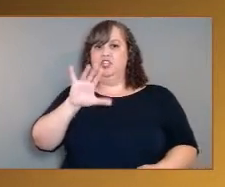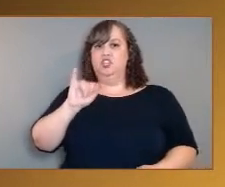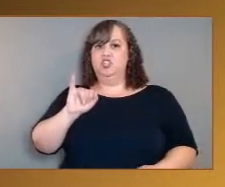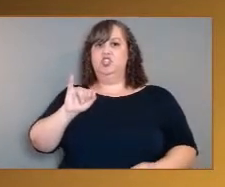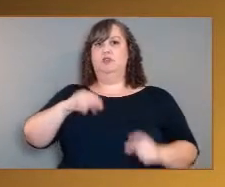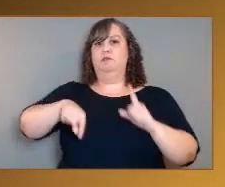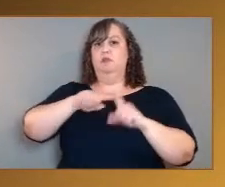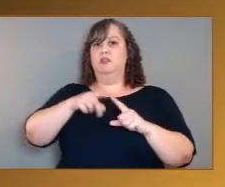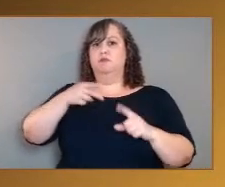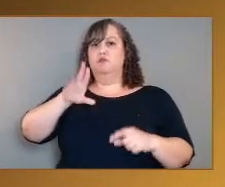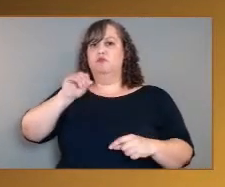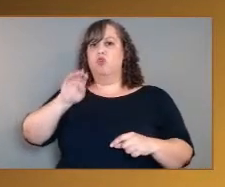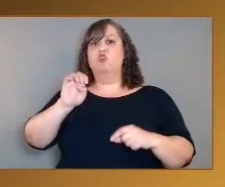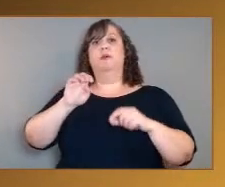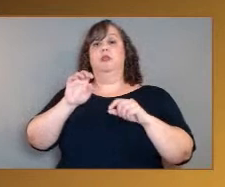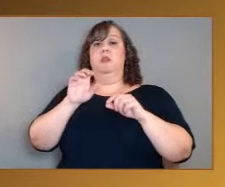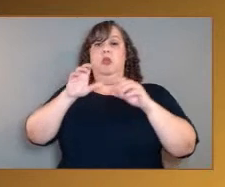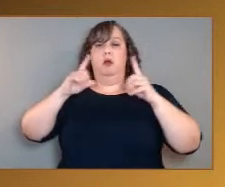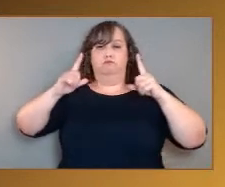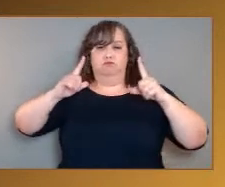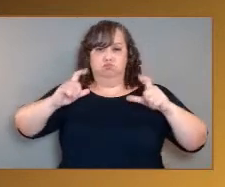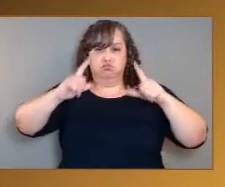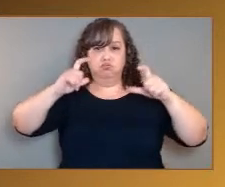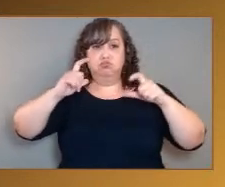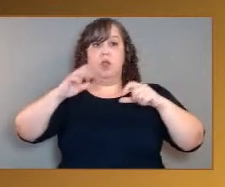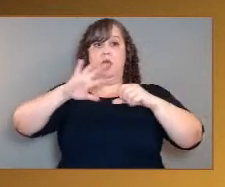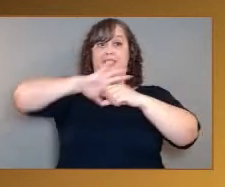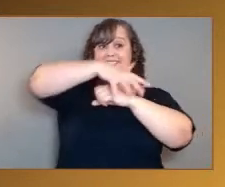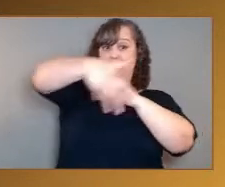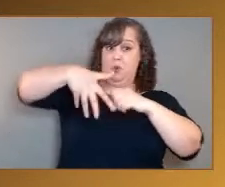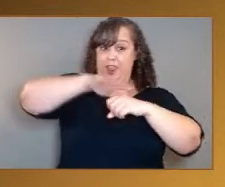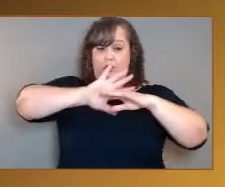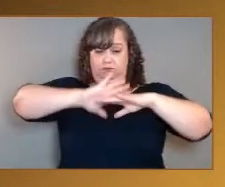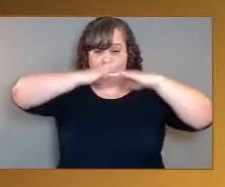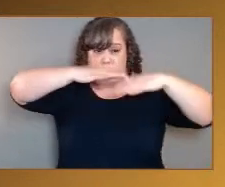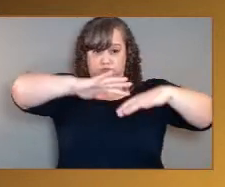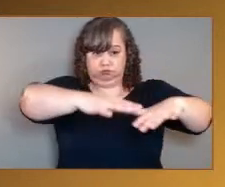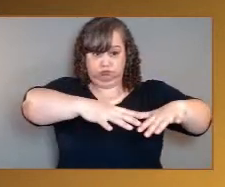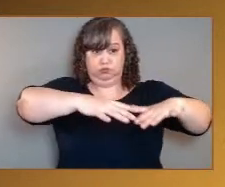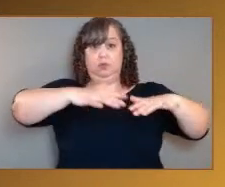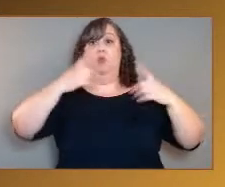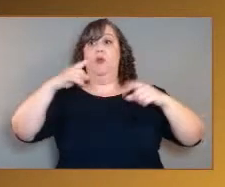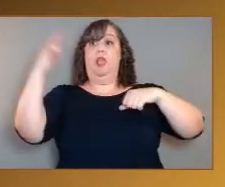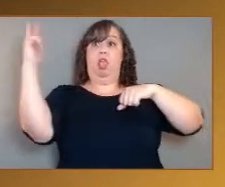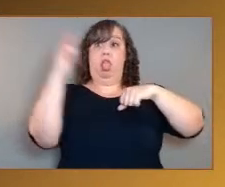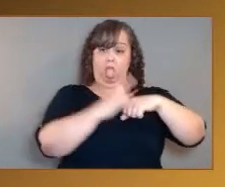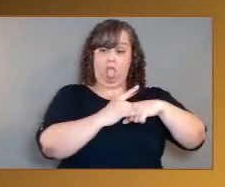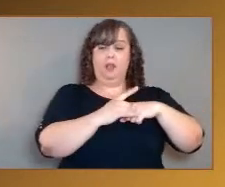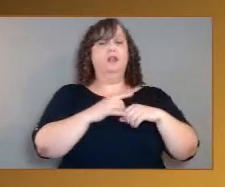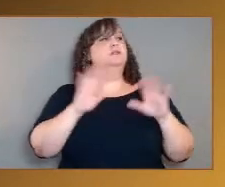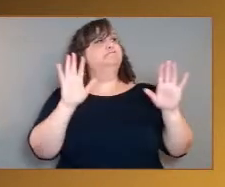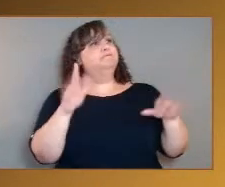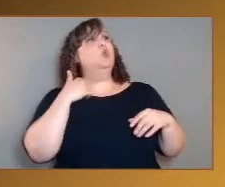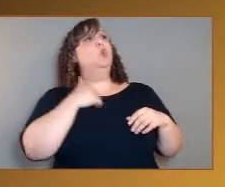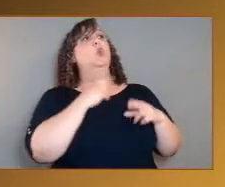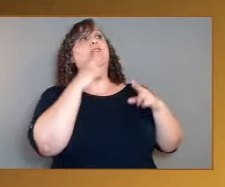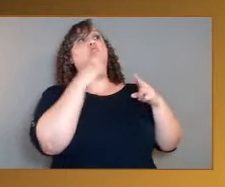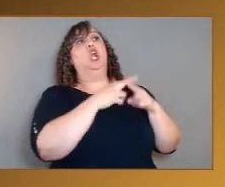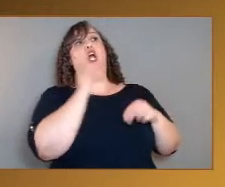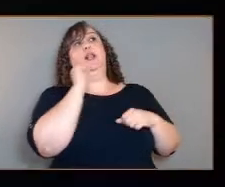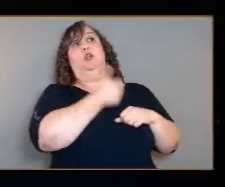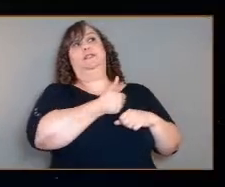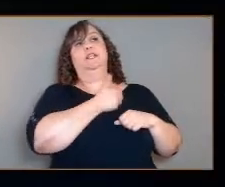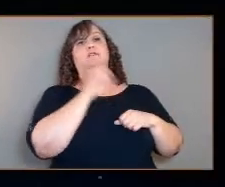lands on the surface? So the Da Vinci Plus mission does not require landing. We call ourselves a landerless lander because we make